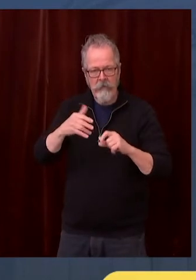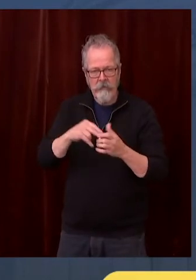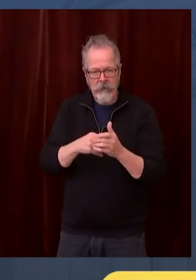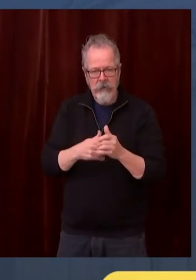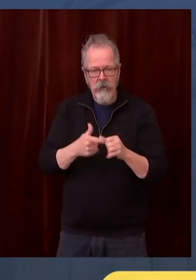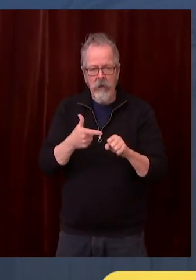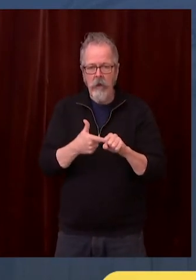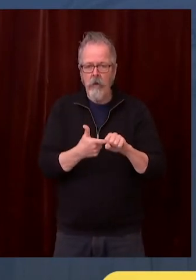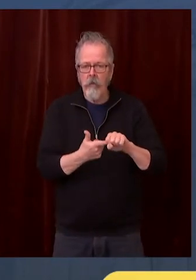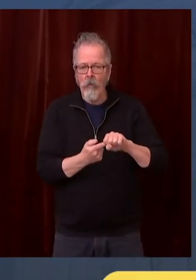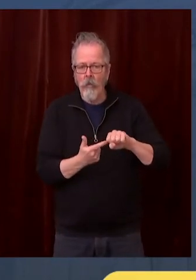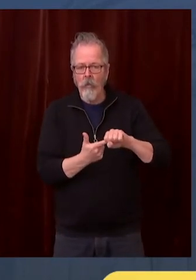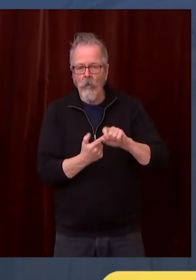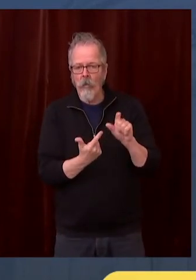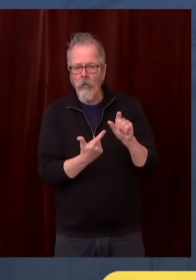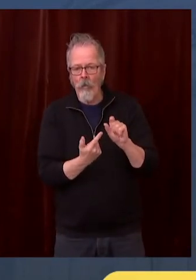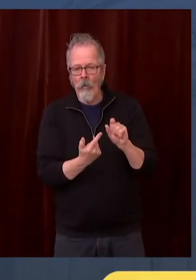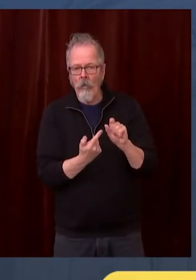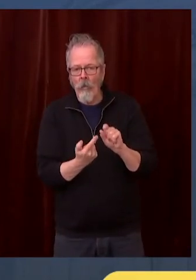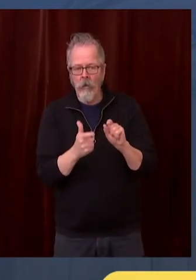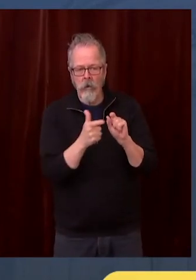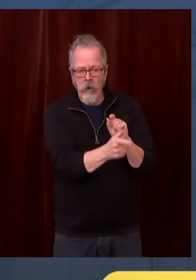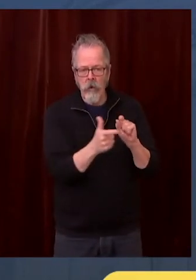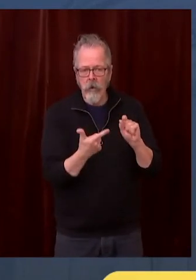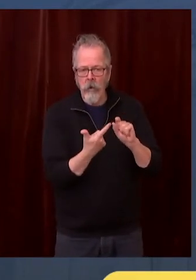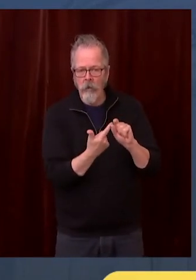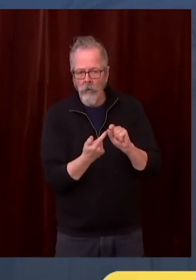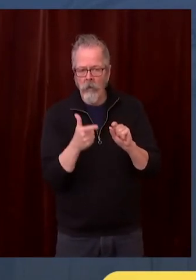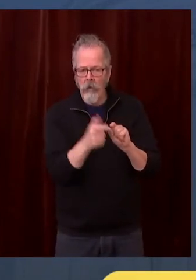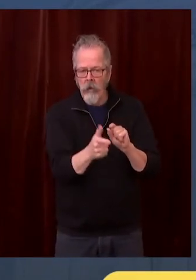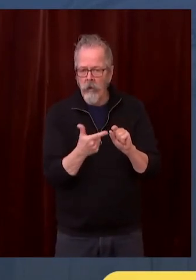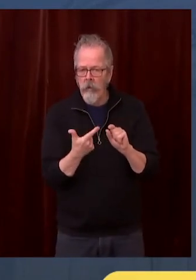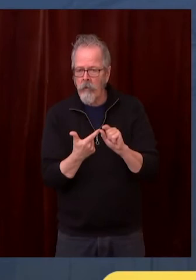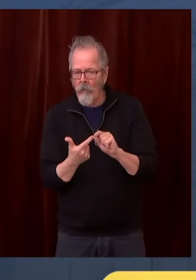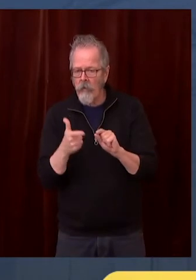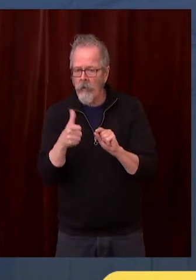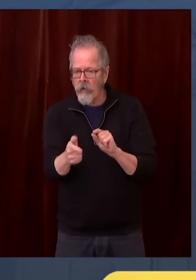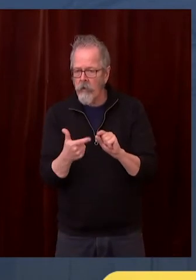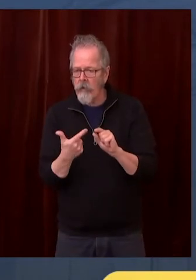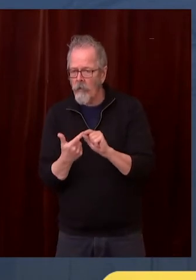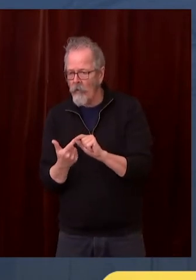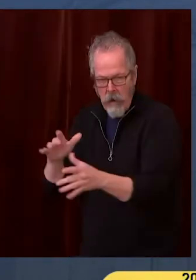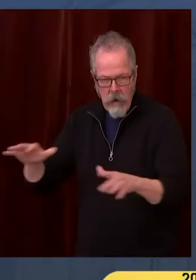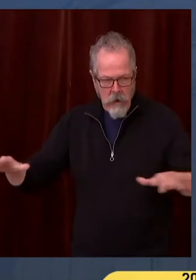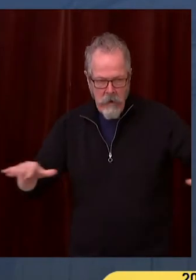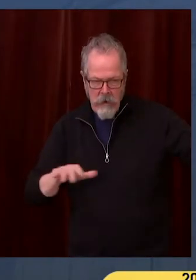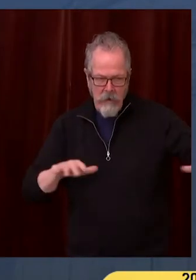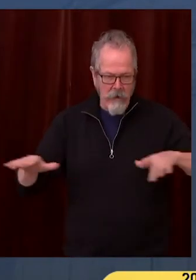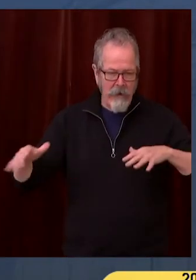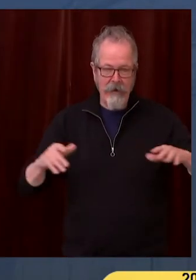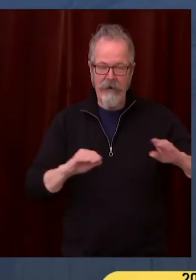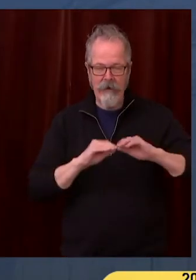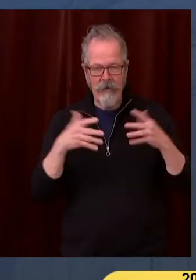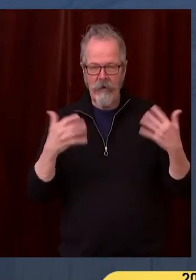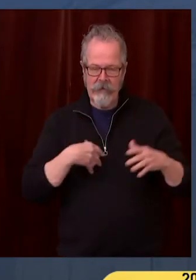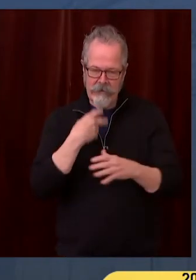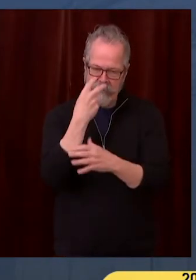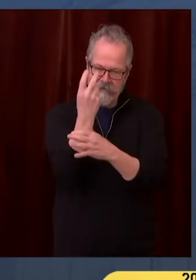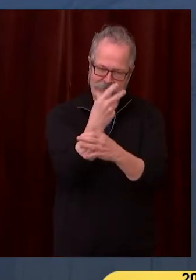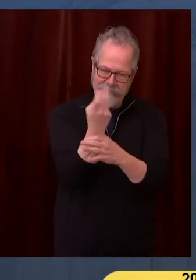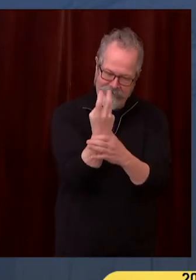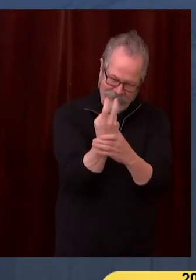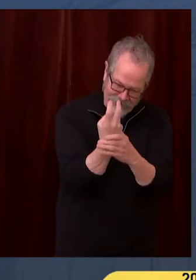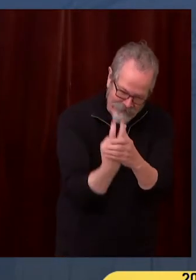supply, which is the ultimate issue that we have to deal with. That's really great news. It's been about a week since I